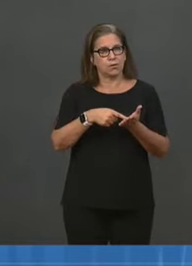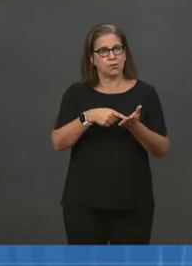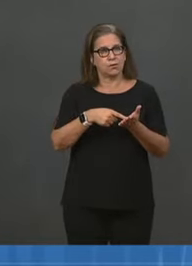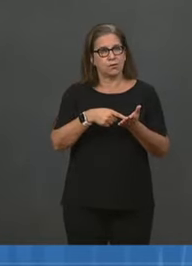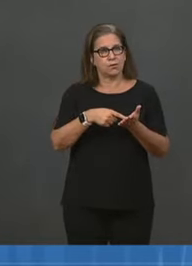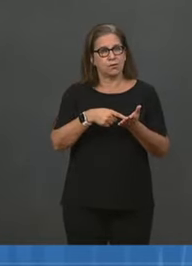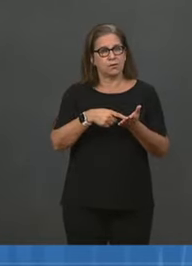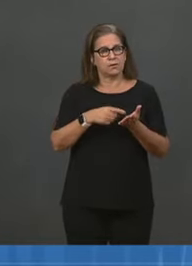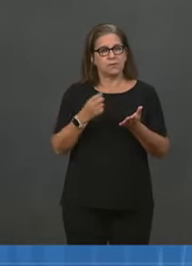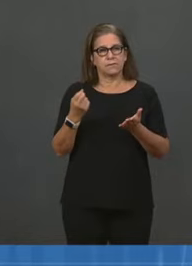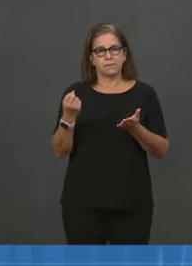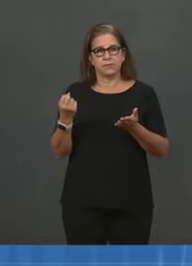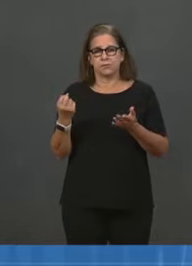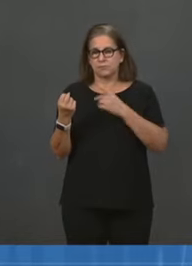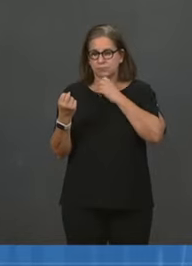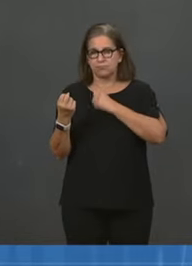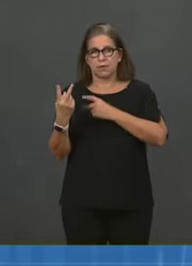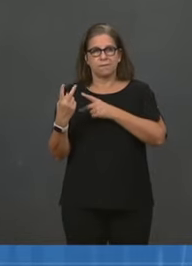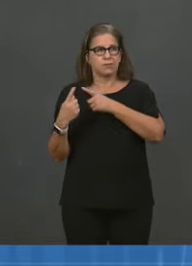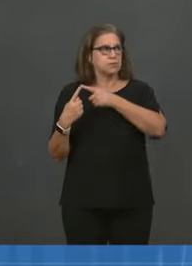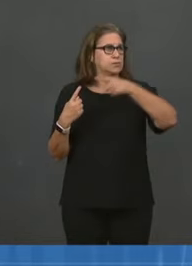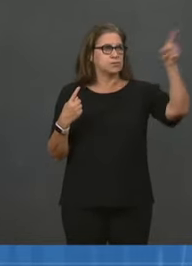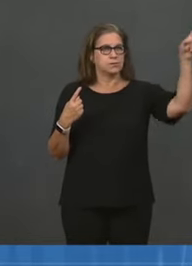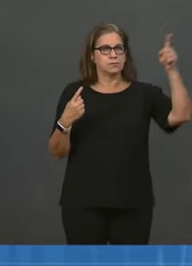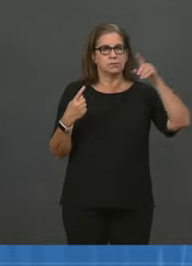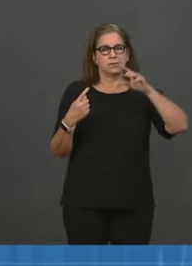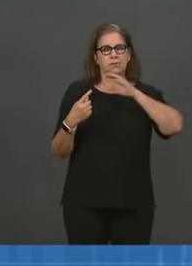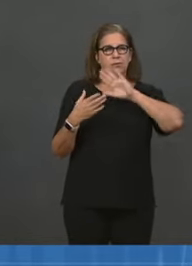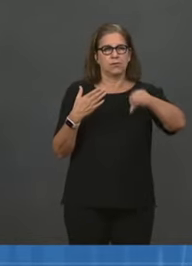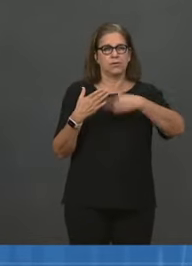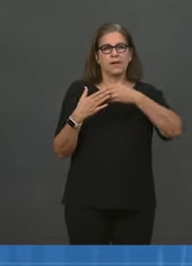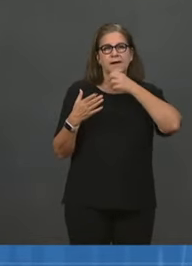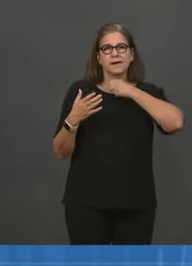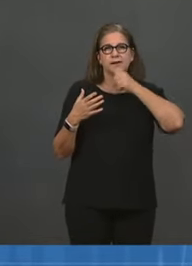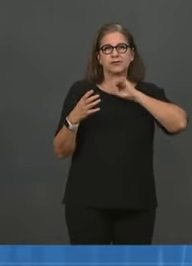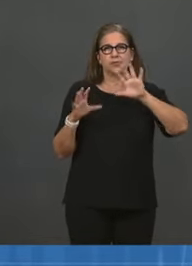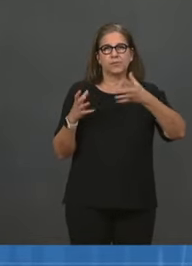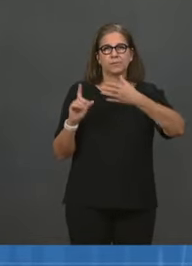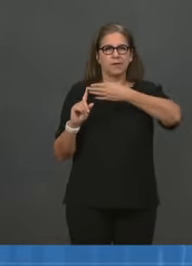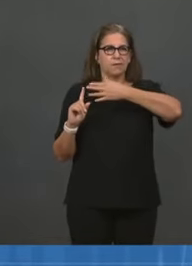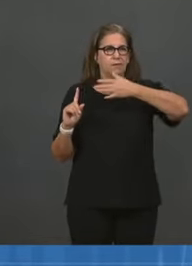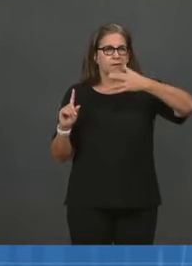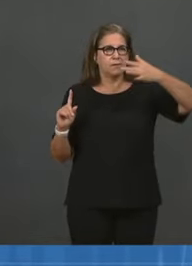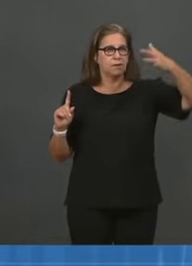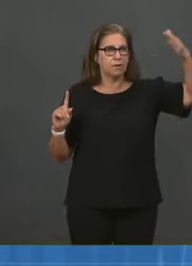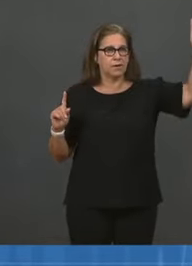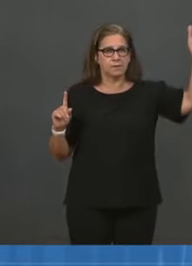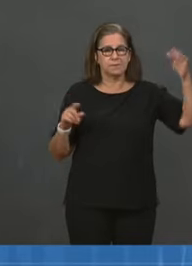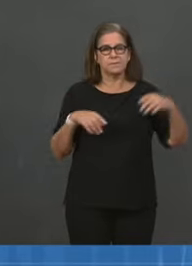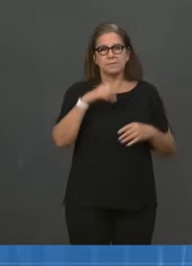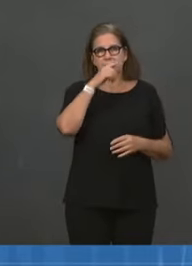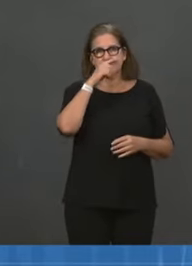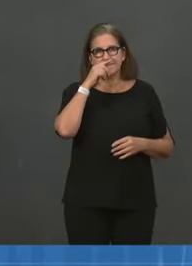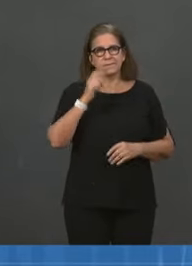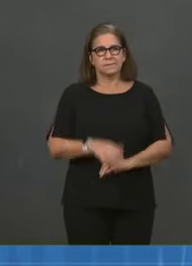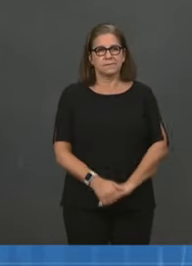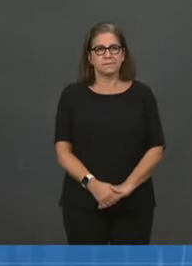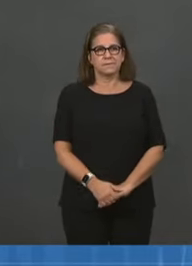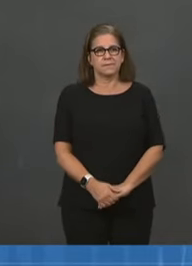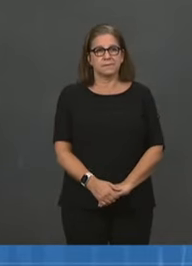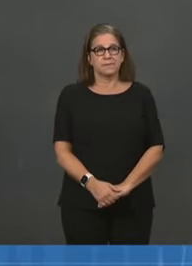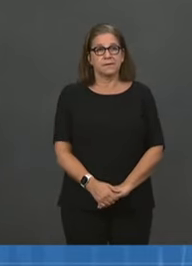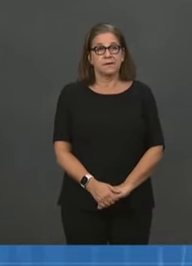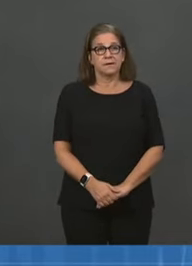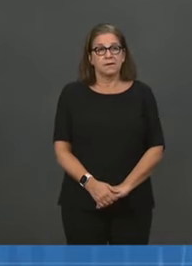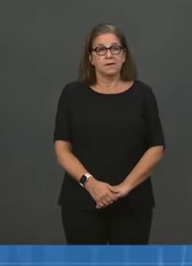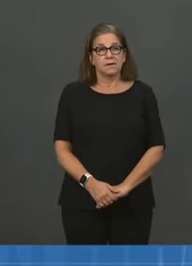they are finding that simultaneously with the clinical effect of decrease in infection and severe